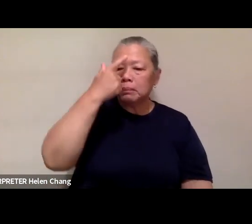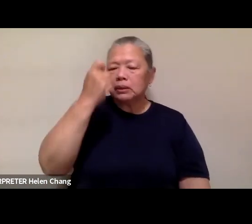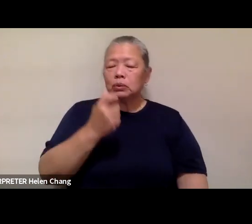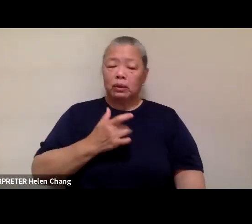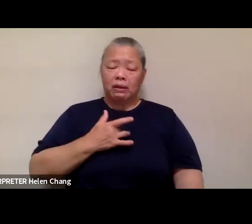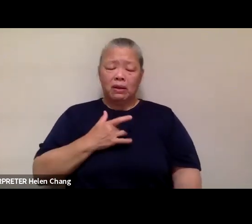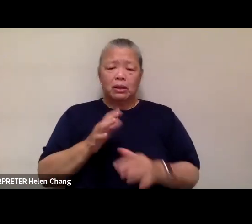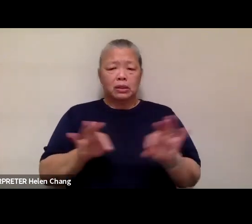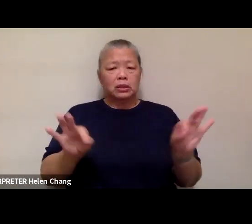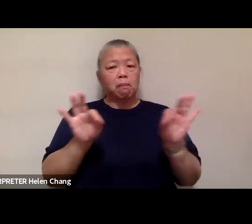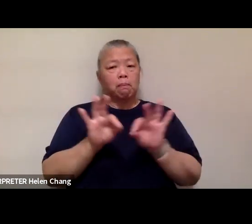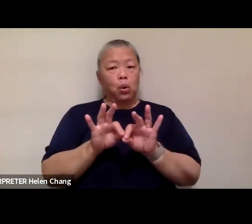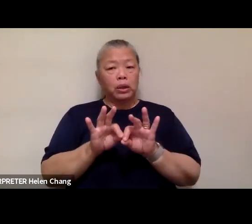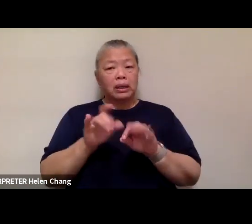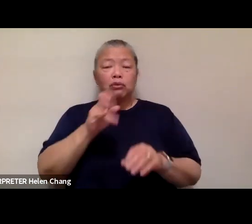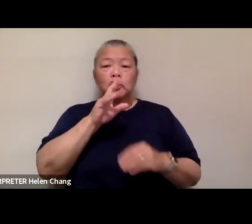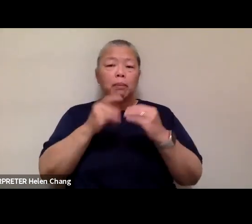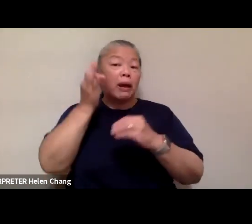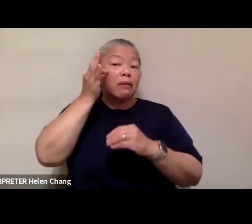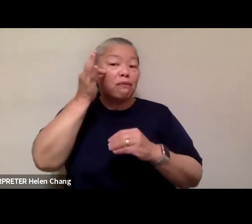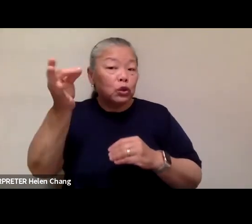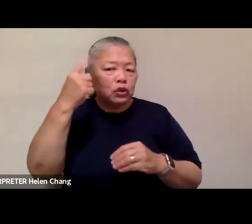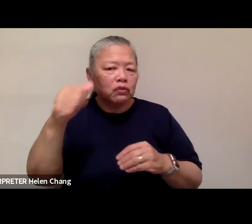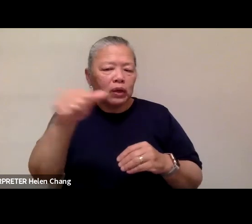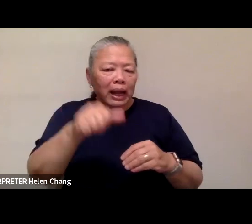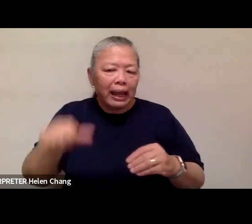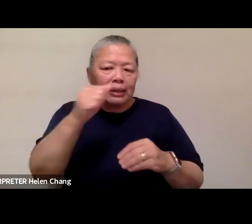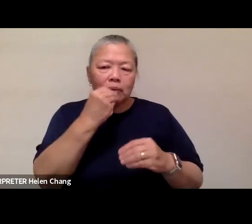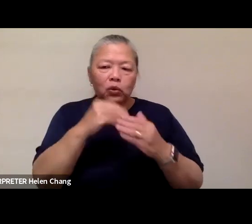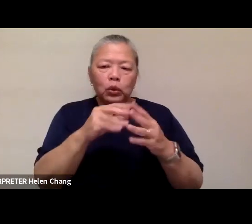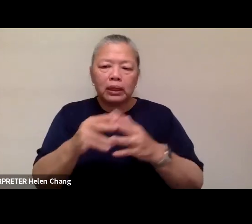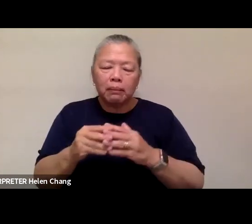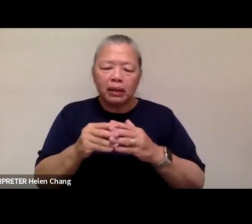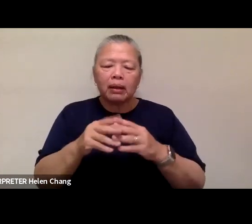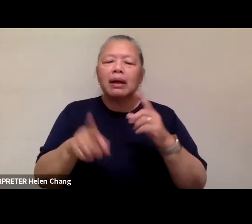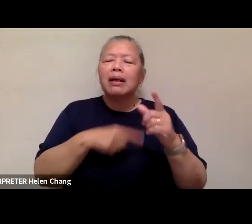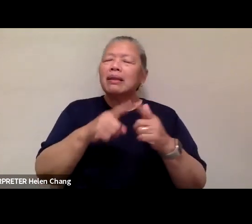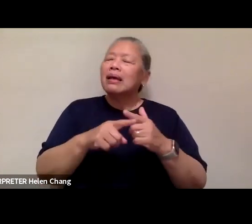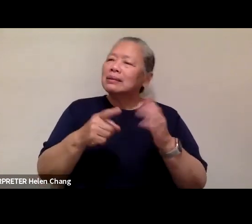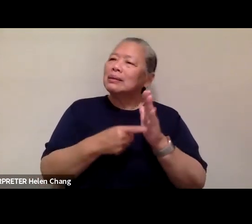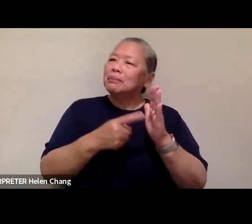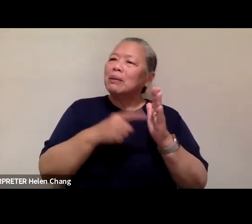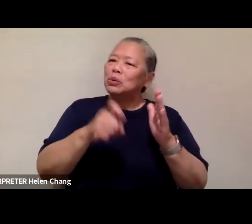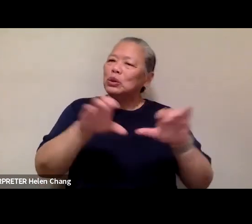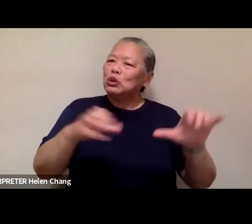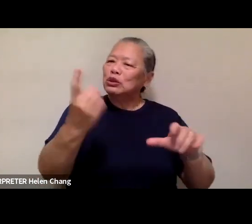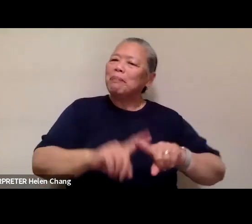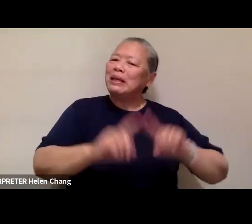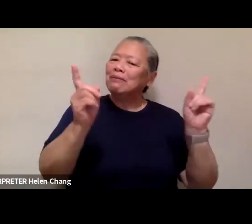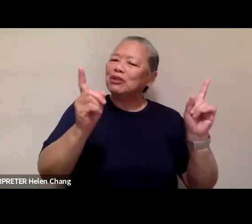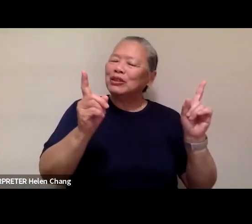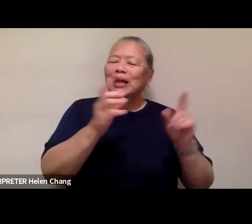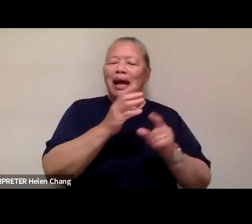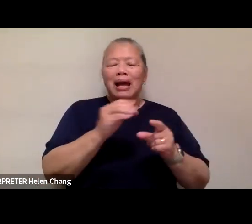If we're going to be talking about the future of Asian food in America, um, that we break the mold sometimes. And we just let,